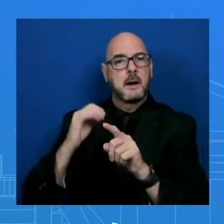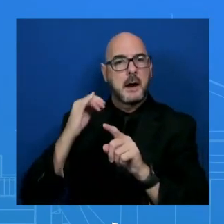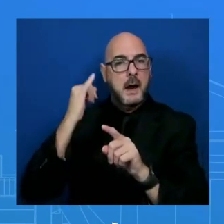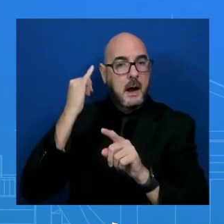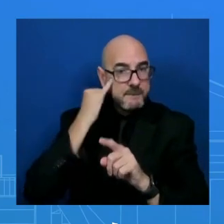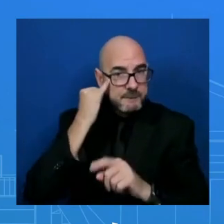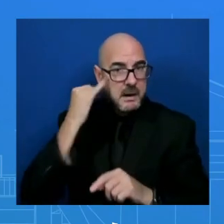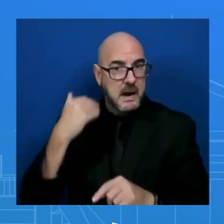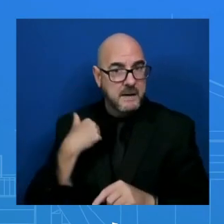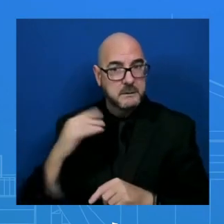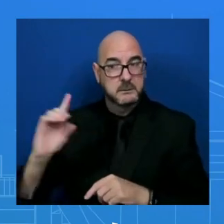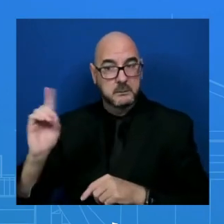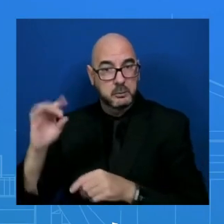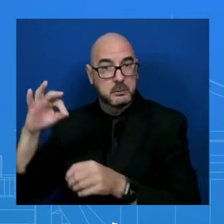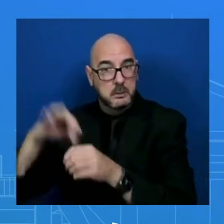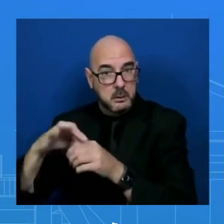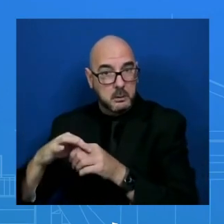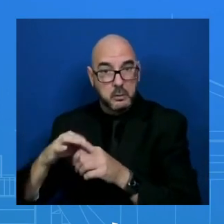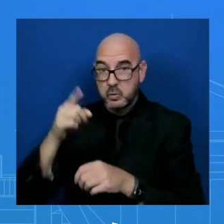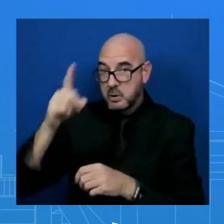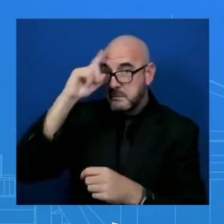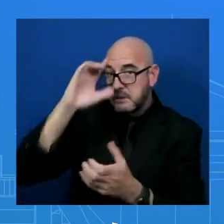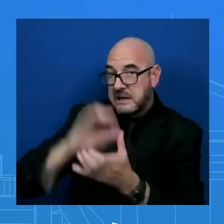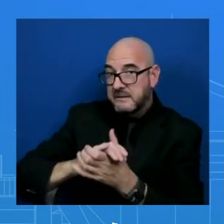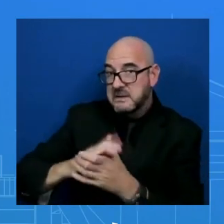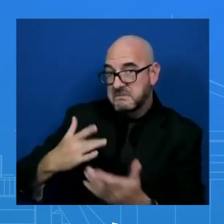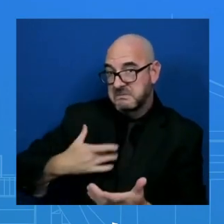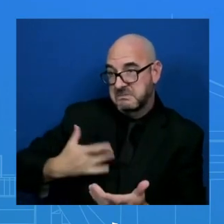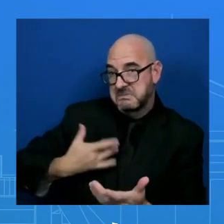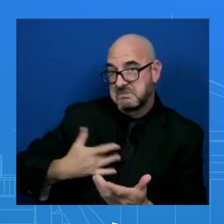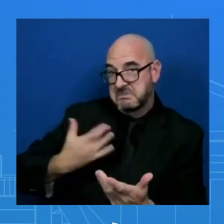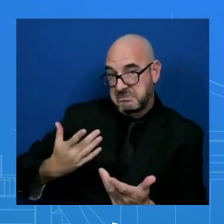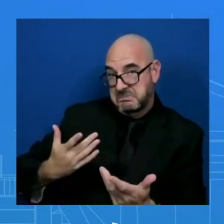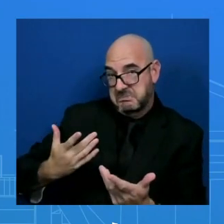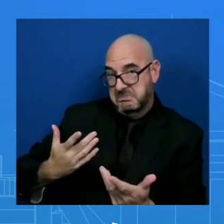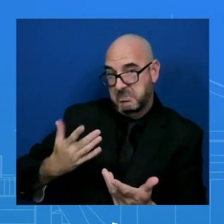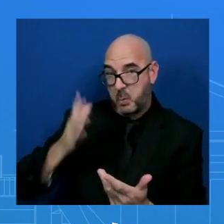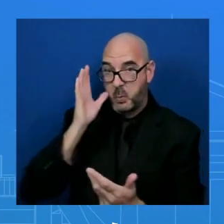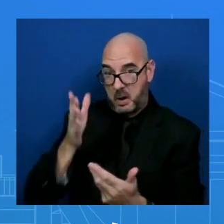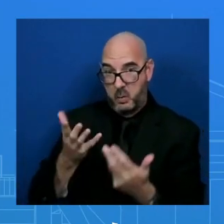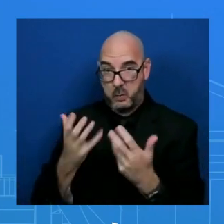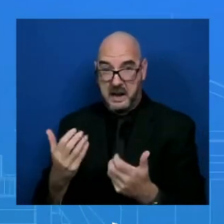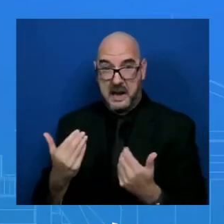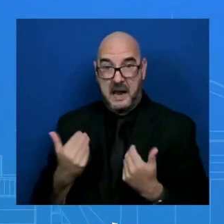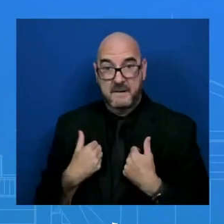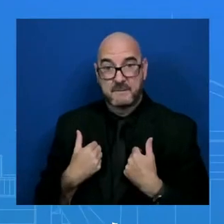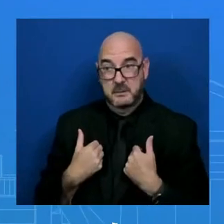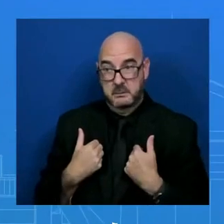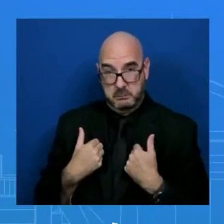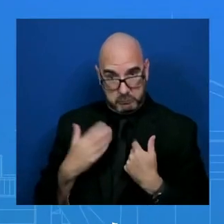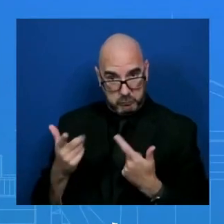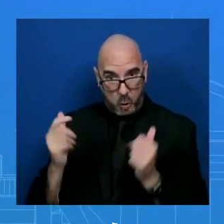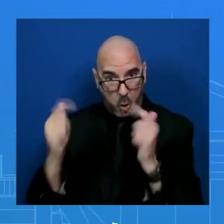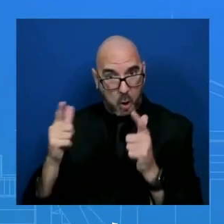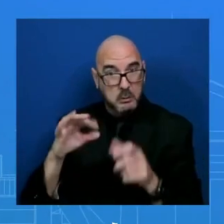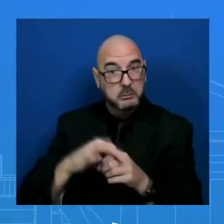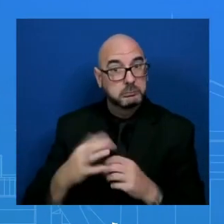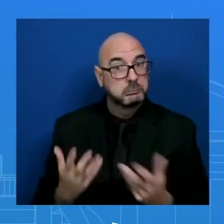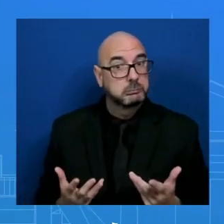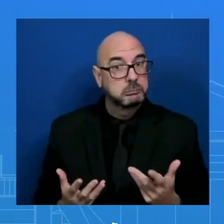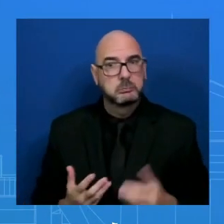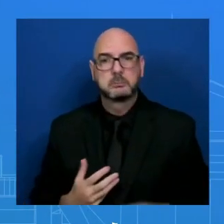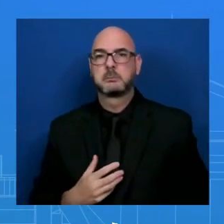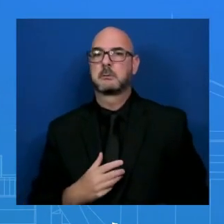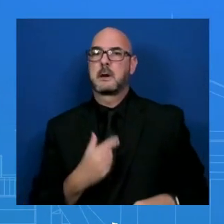believe that Maduro has any actual interest in democratic elections? MR. Look, I'm not going to speak to promises,